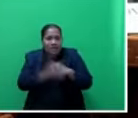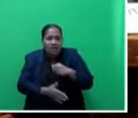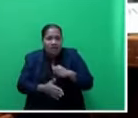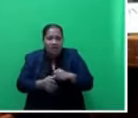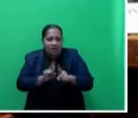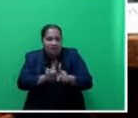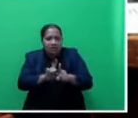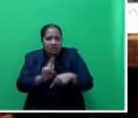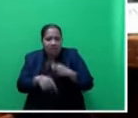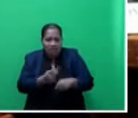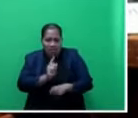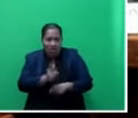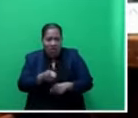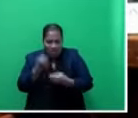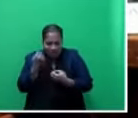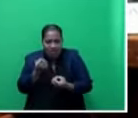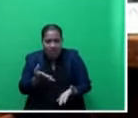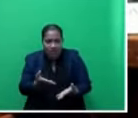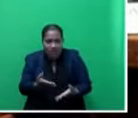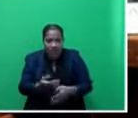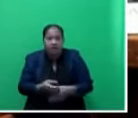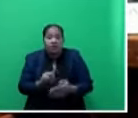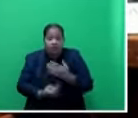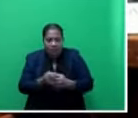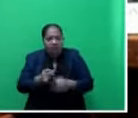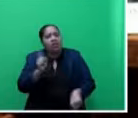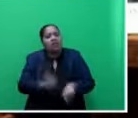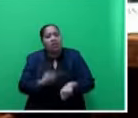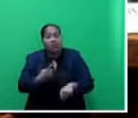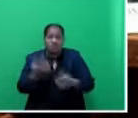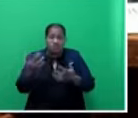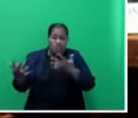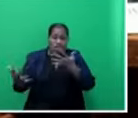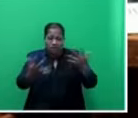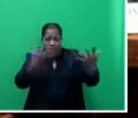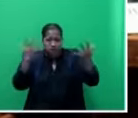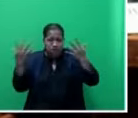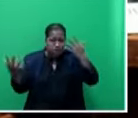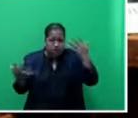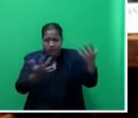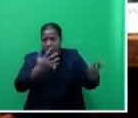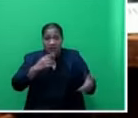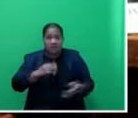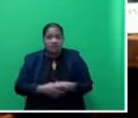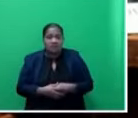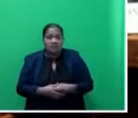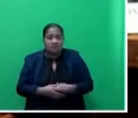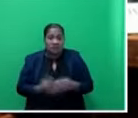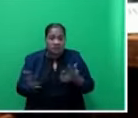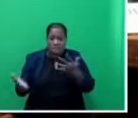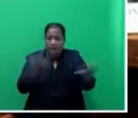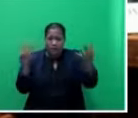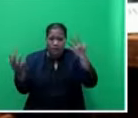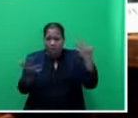that was given earlier, left it too late when the wind was at its peak. Then